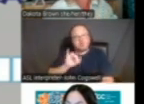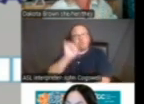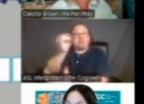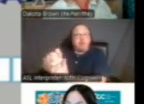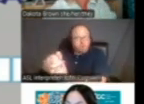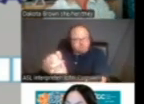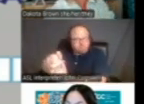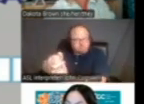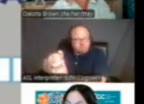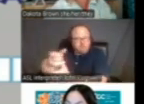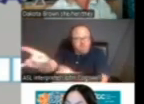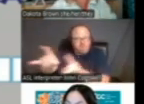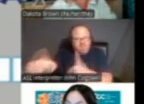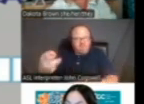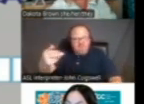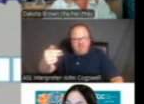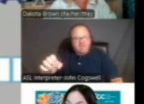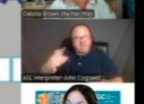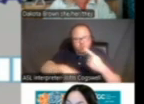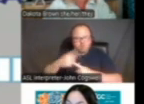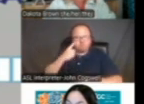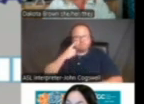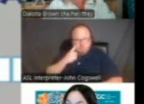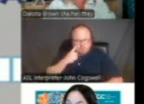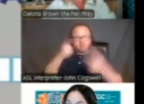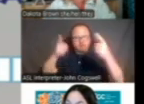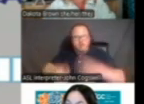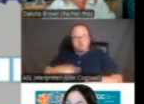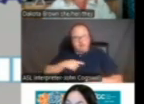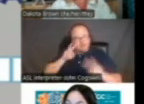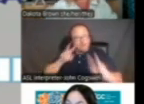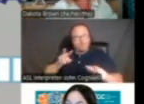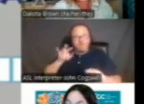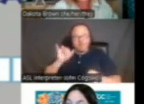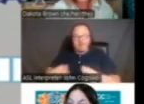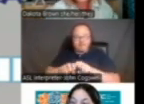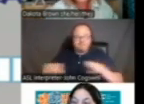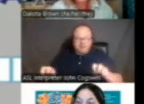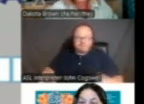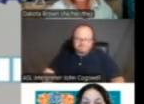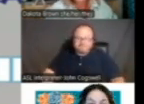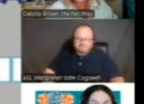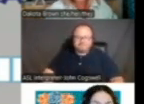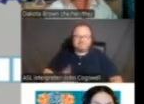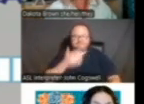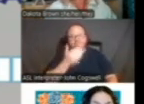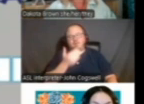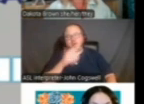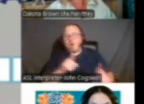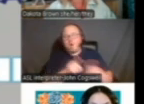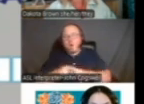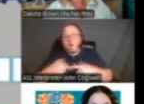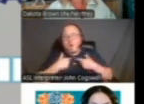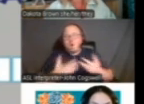the hate when you see it happening. So I'm looking forward to that panel a lot. Thank you. Also, I